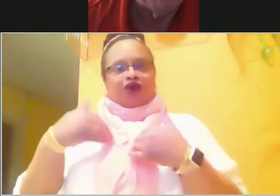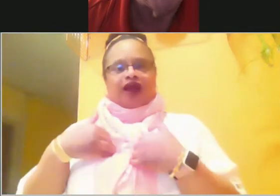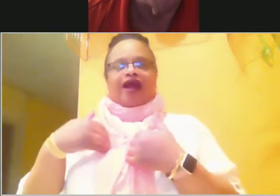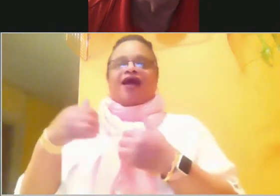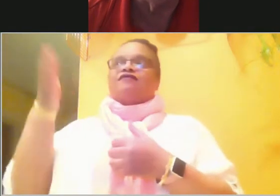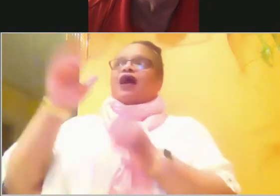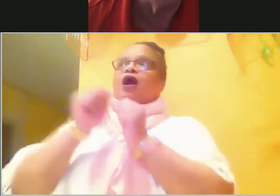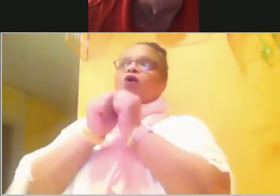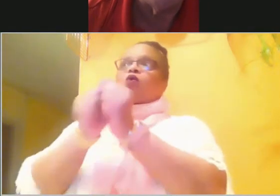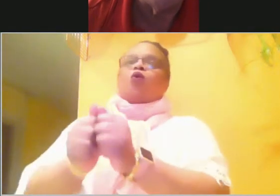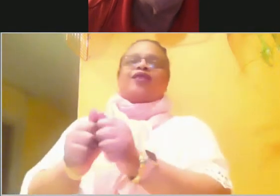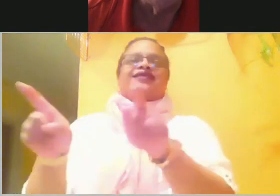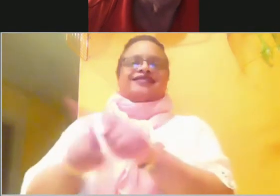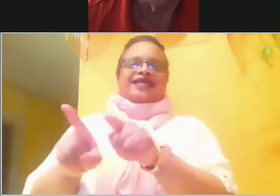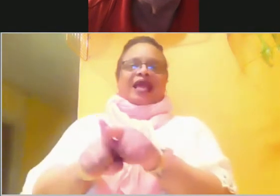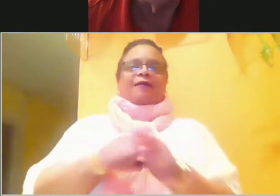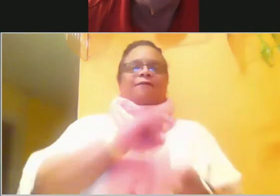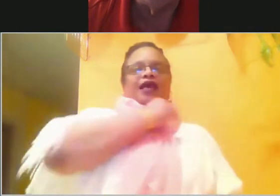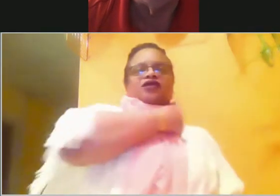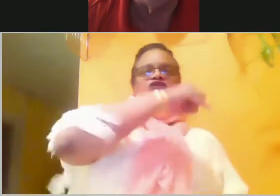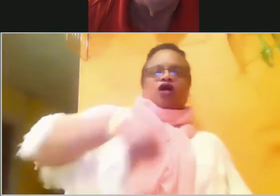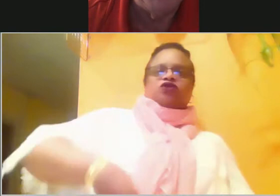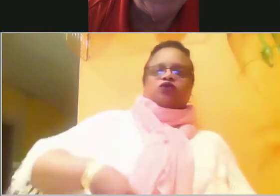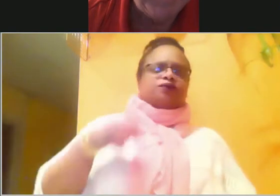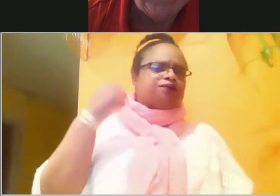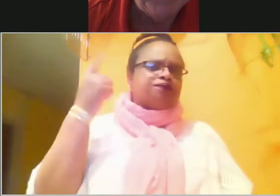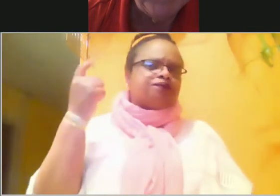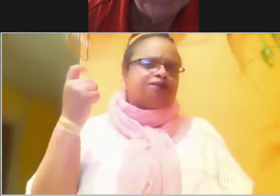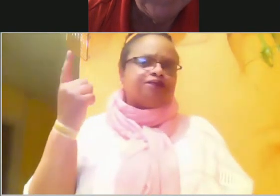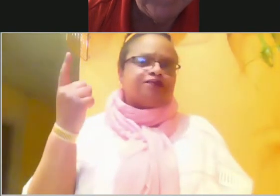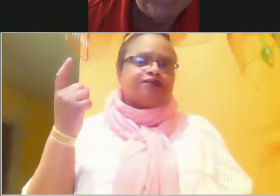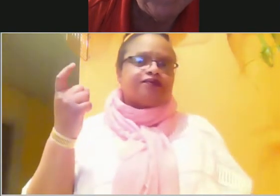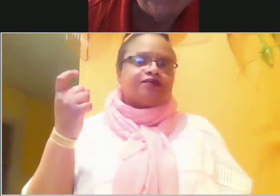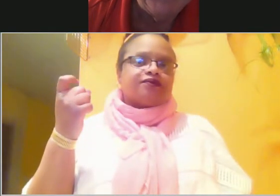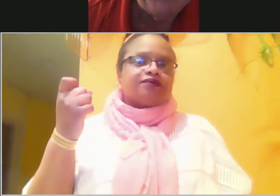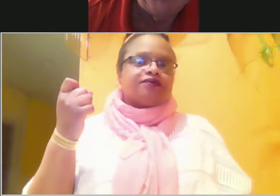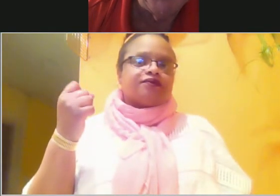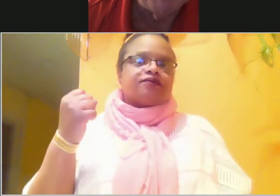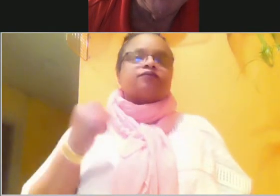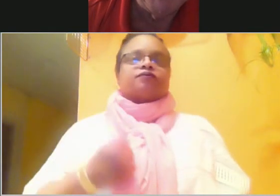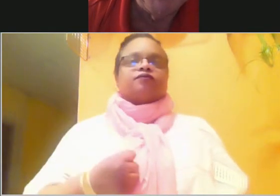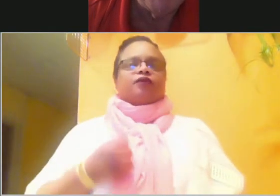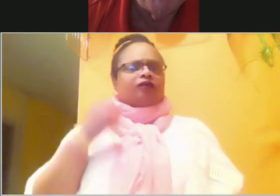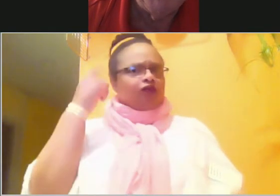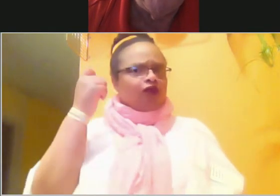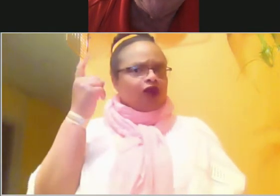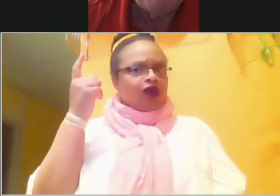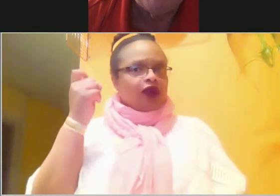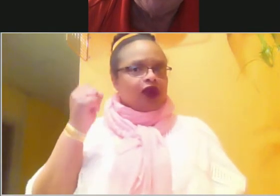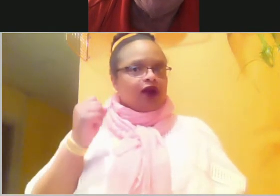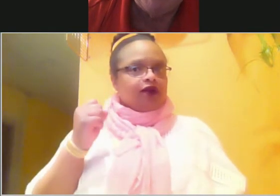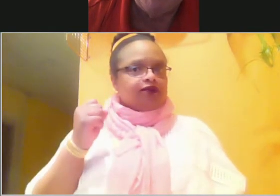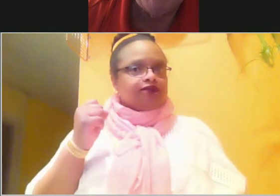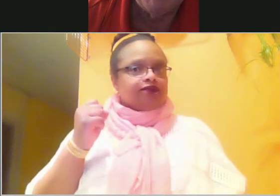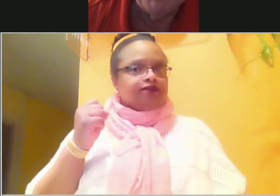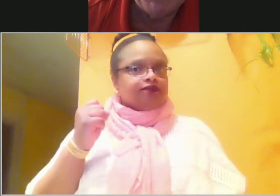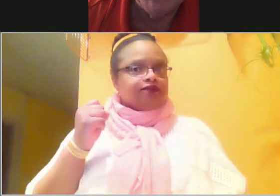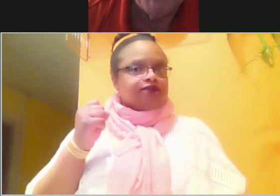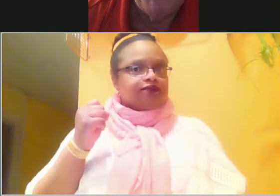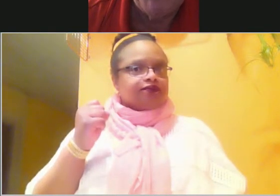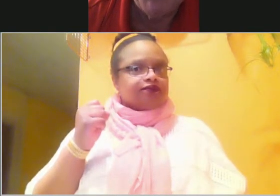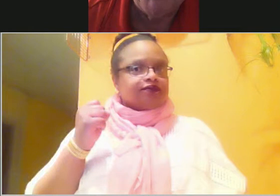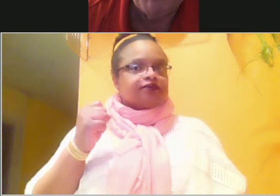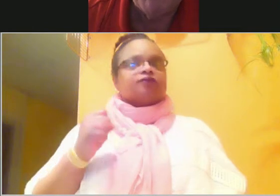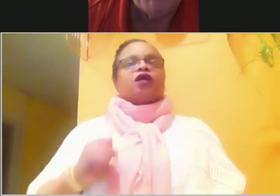promise to us. So the promise then is the same promise today. It says that it took six years to defeat the Canaanites.